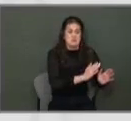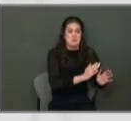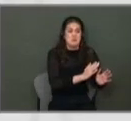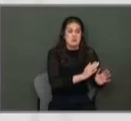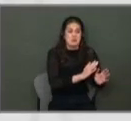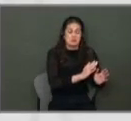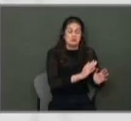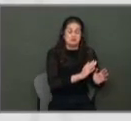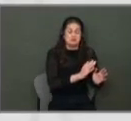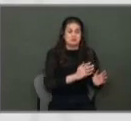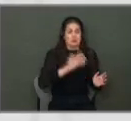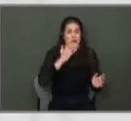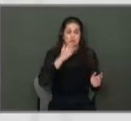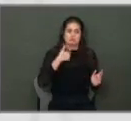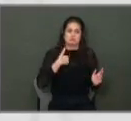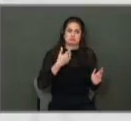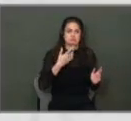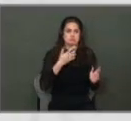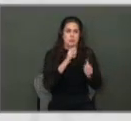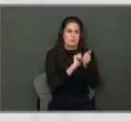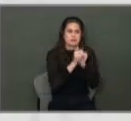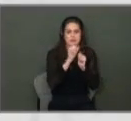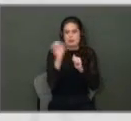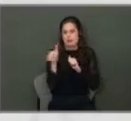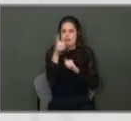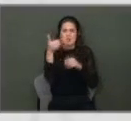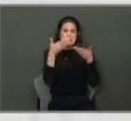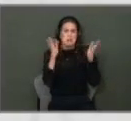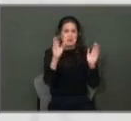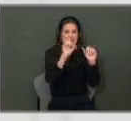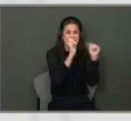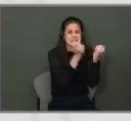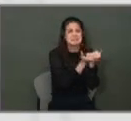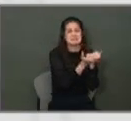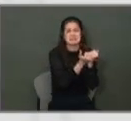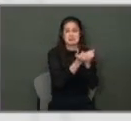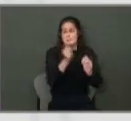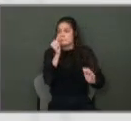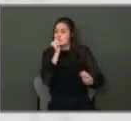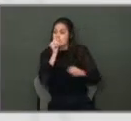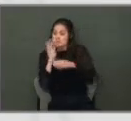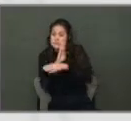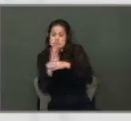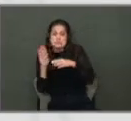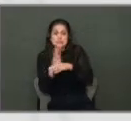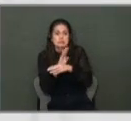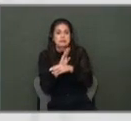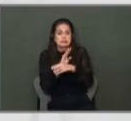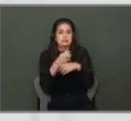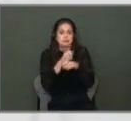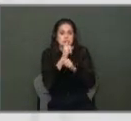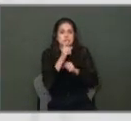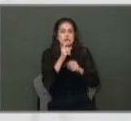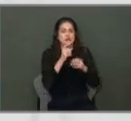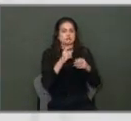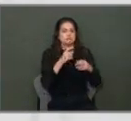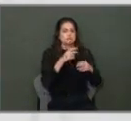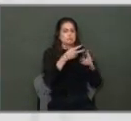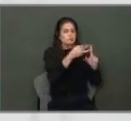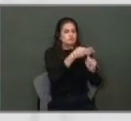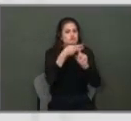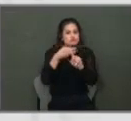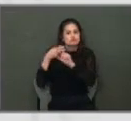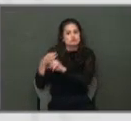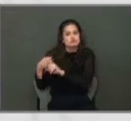And, you know, we're in direct competition with every other public agency and every private sector. And so making sure that we're recruiting and